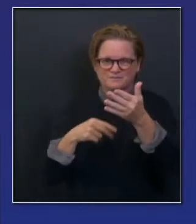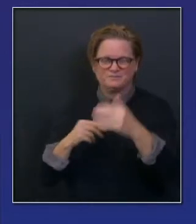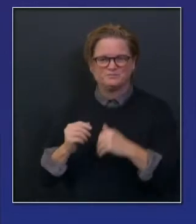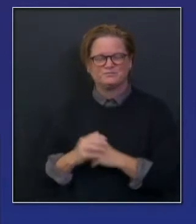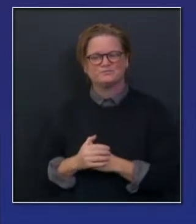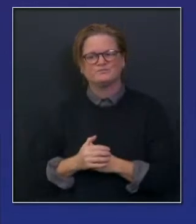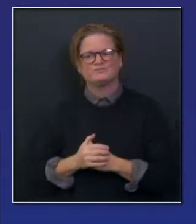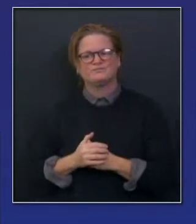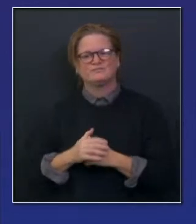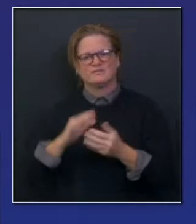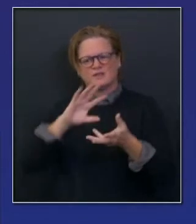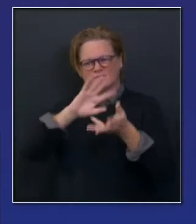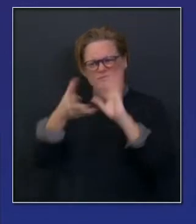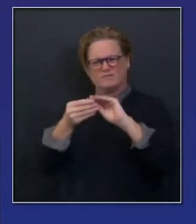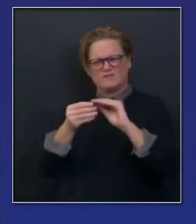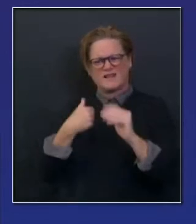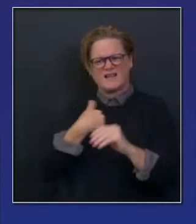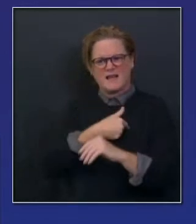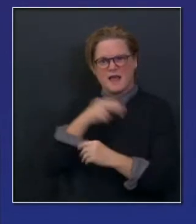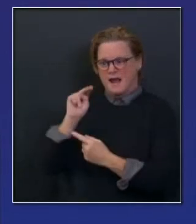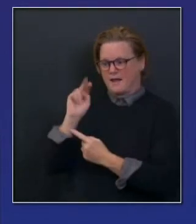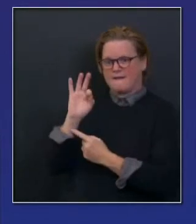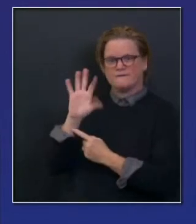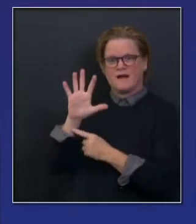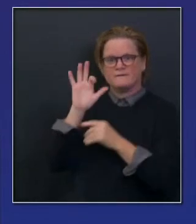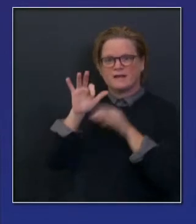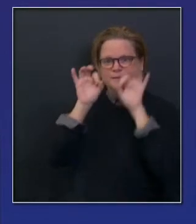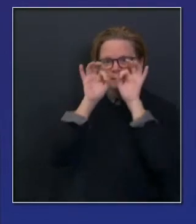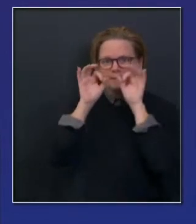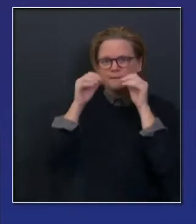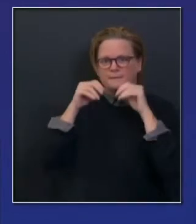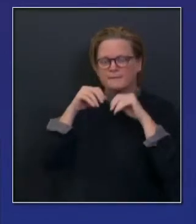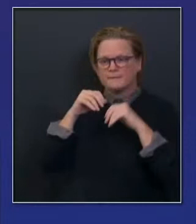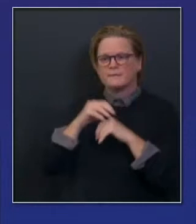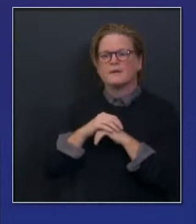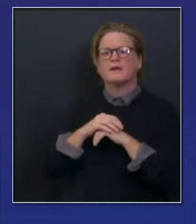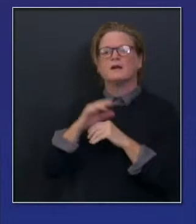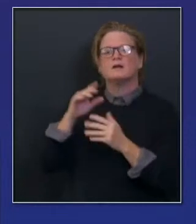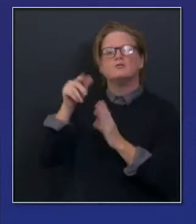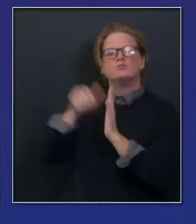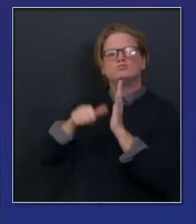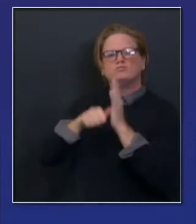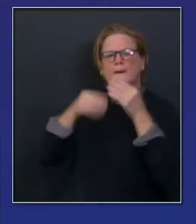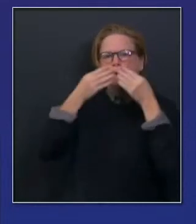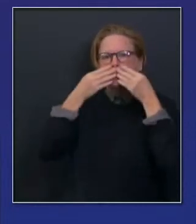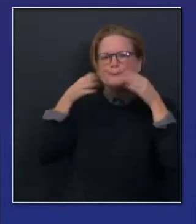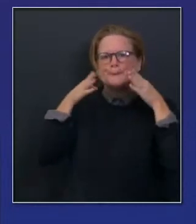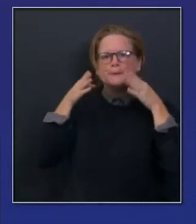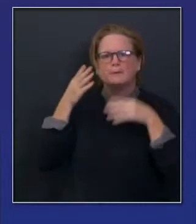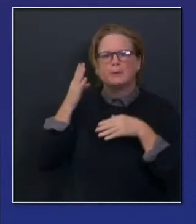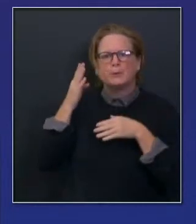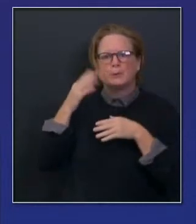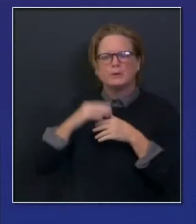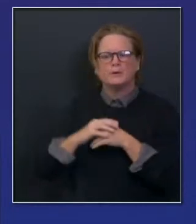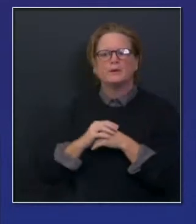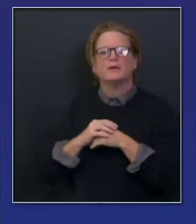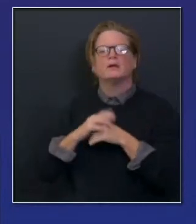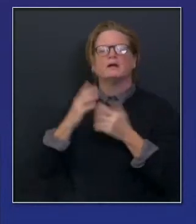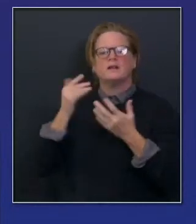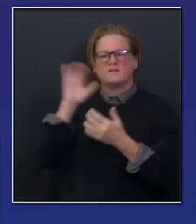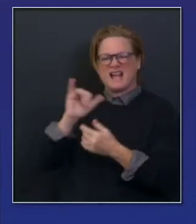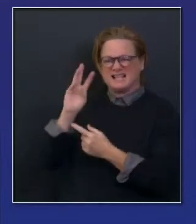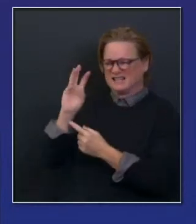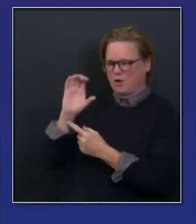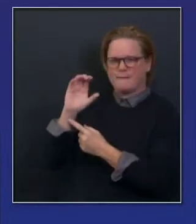N95 and surgical slash procedure mass. We've distributed some 600 million, but we currently still, this is the current